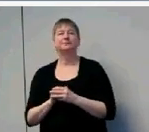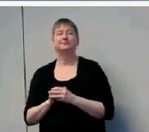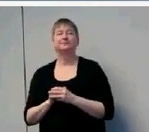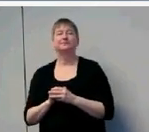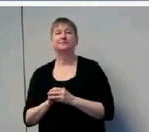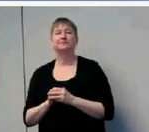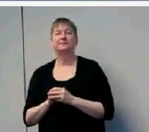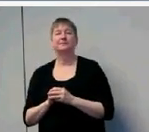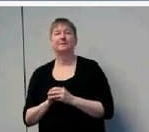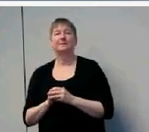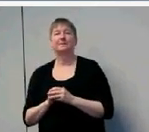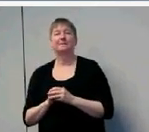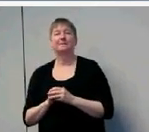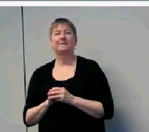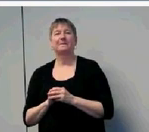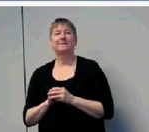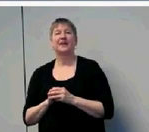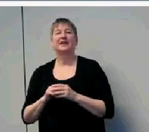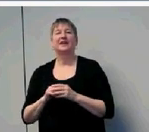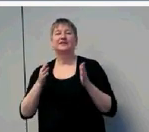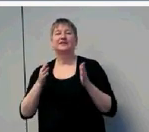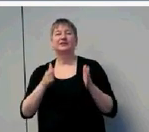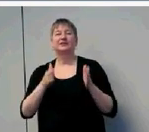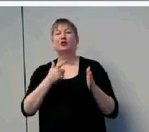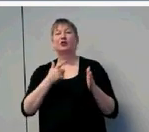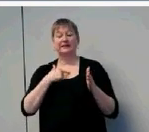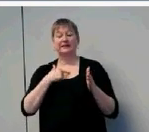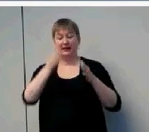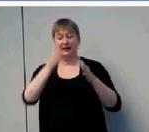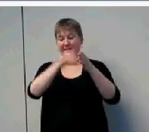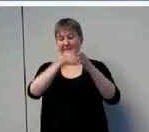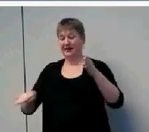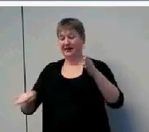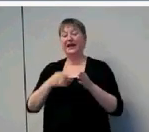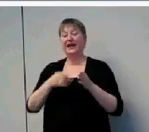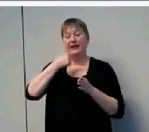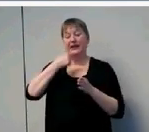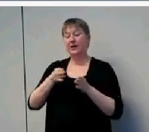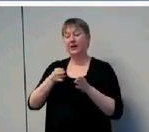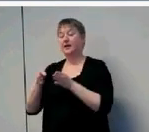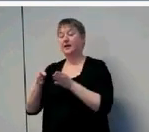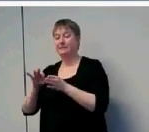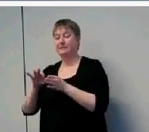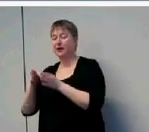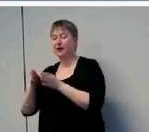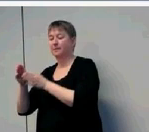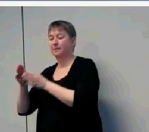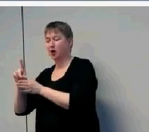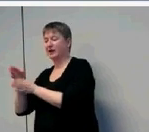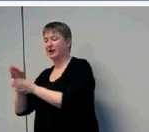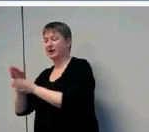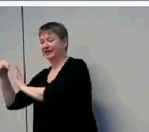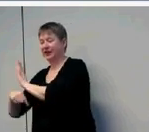Here we have our hearing kids, mild, moderately severe. This is so interesting.